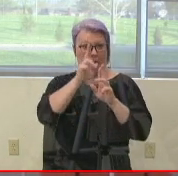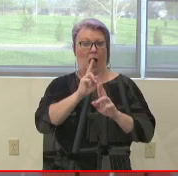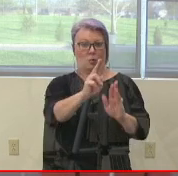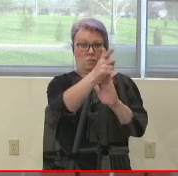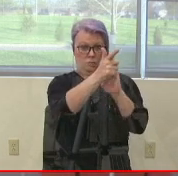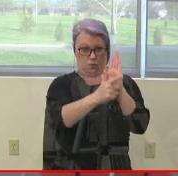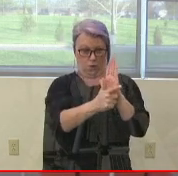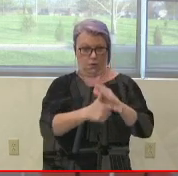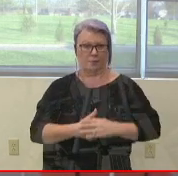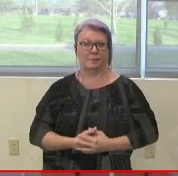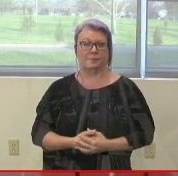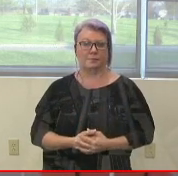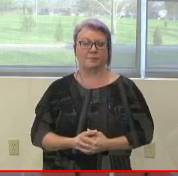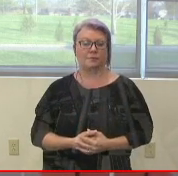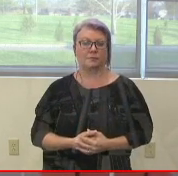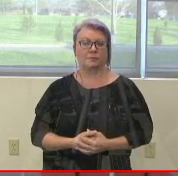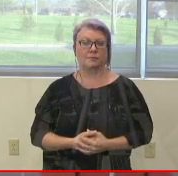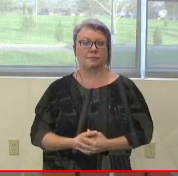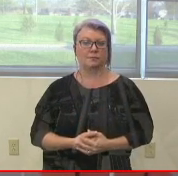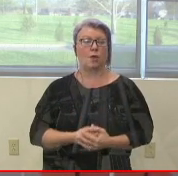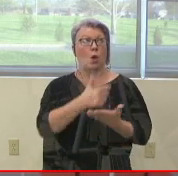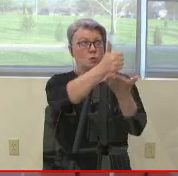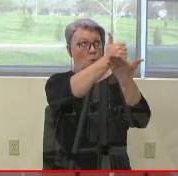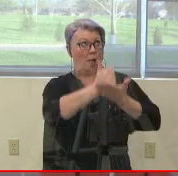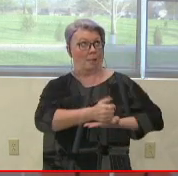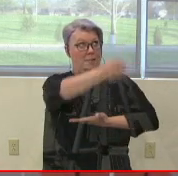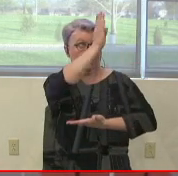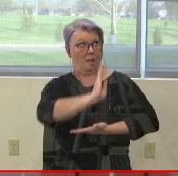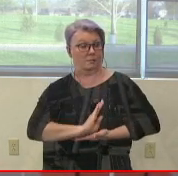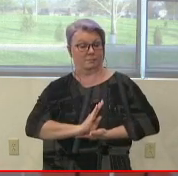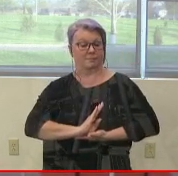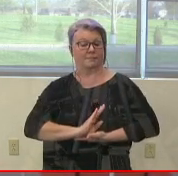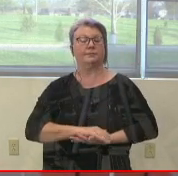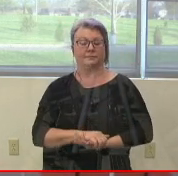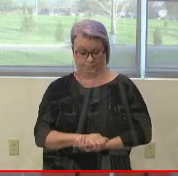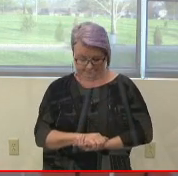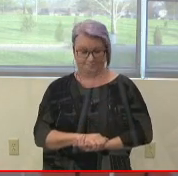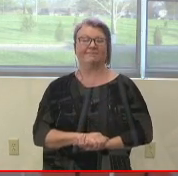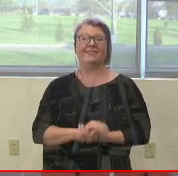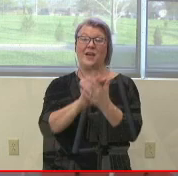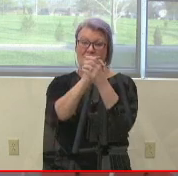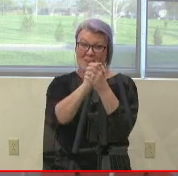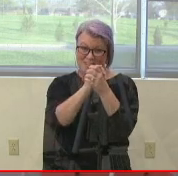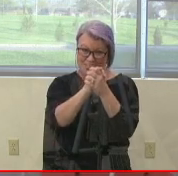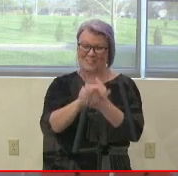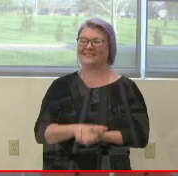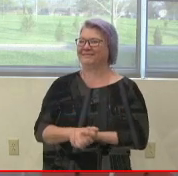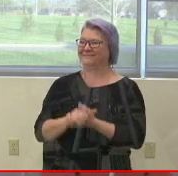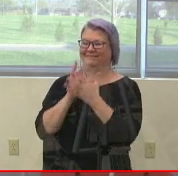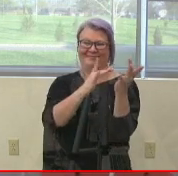of my ability and according to law, so help me God. So help me God. Congratulations. Congratulations.